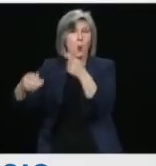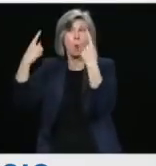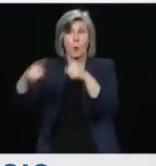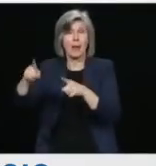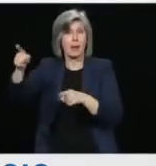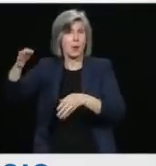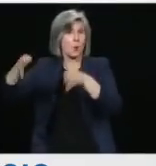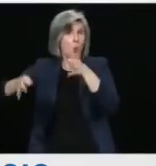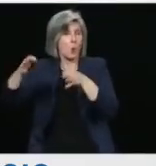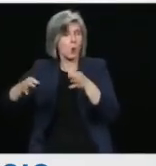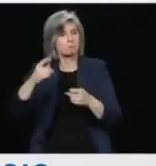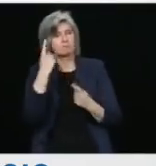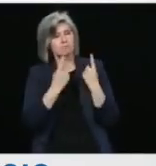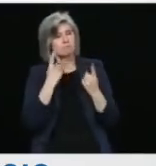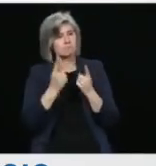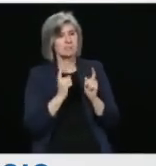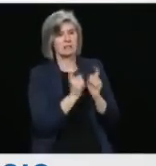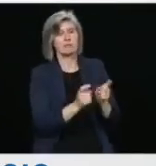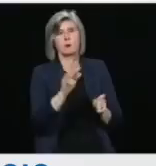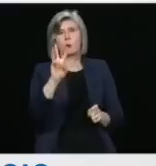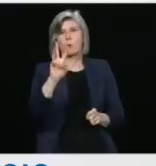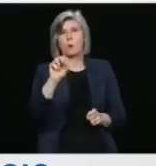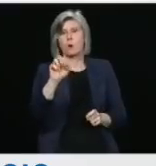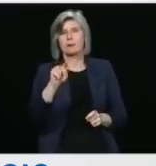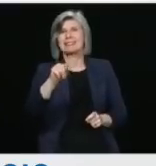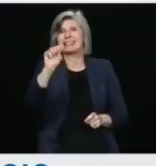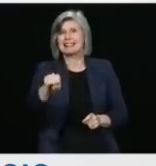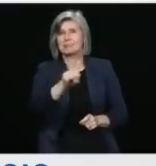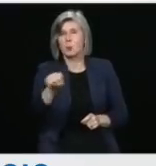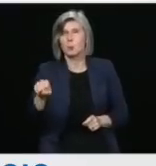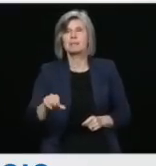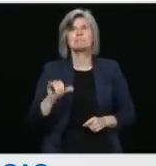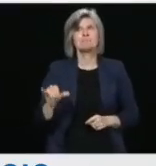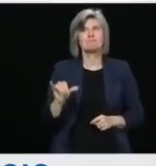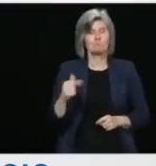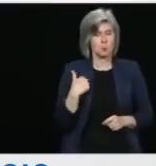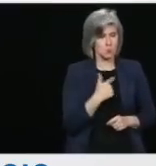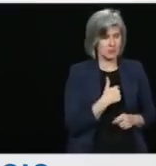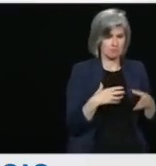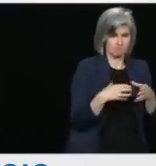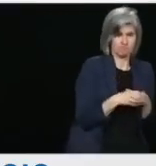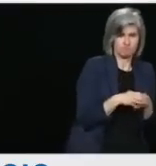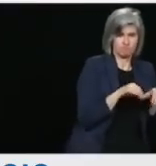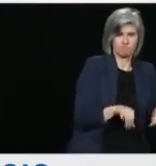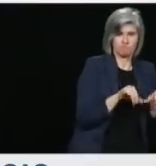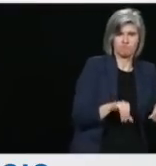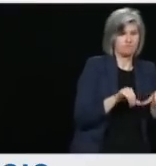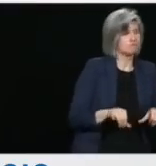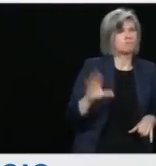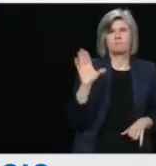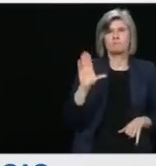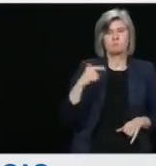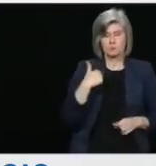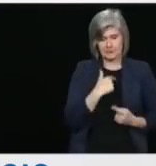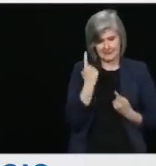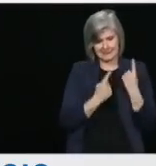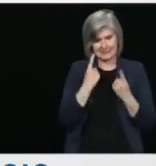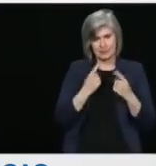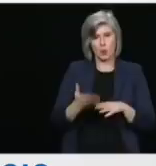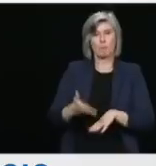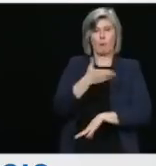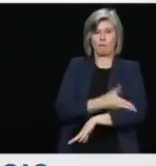these silos and are improving our information-sharing practices. The court has raised duty of candid